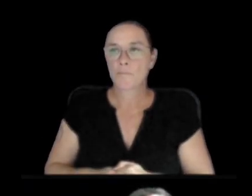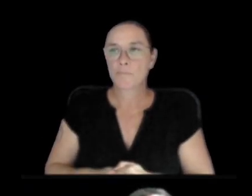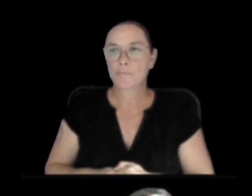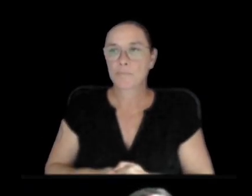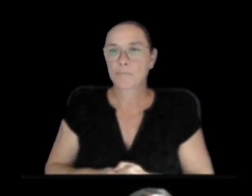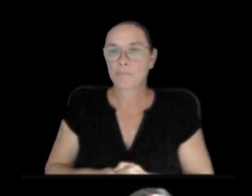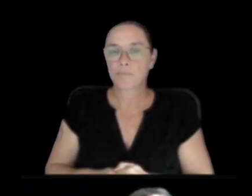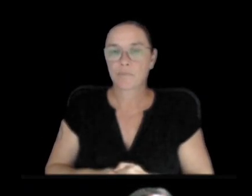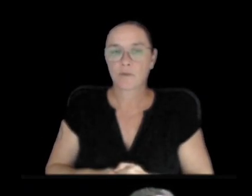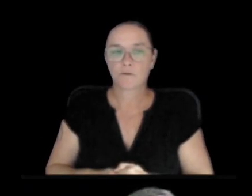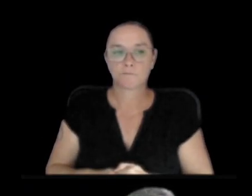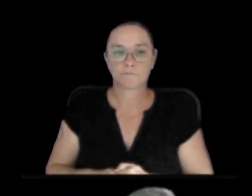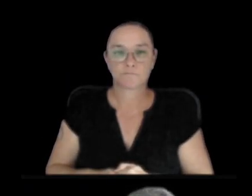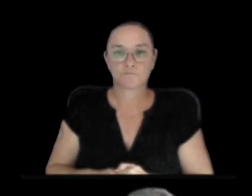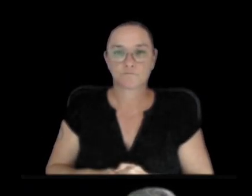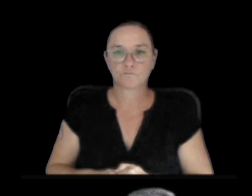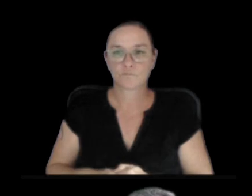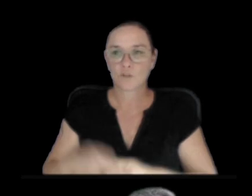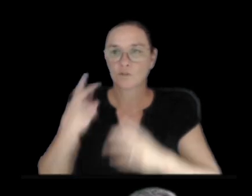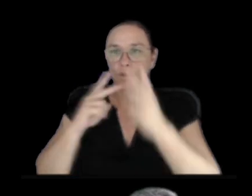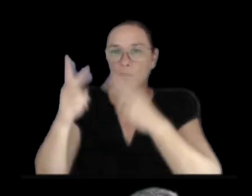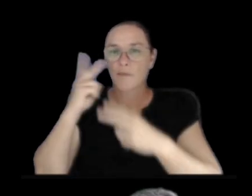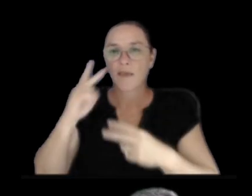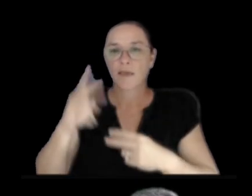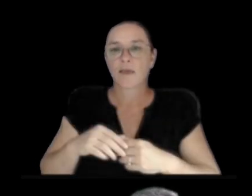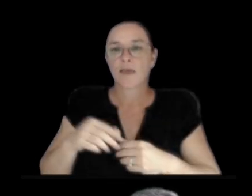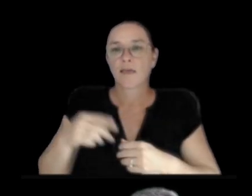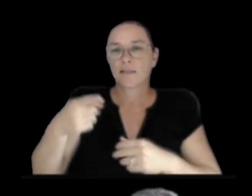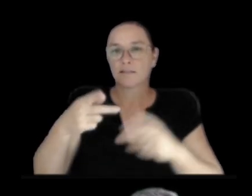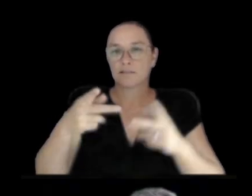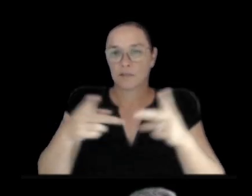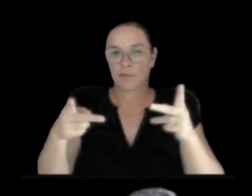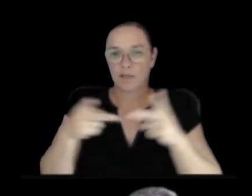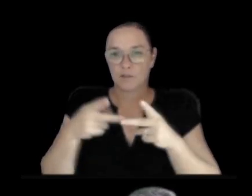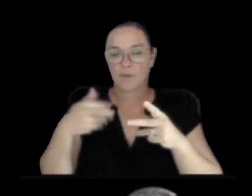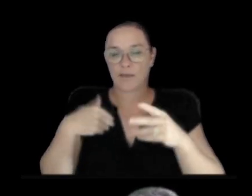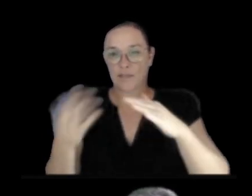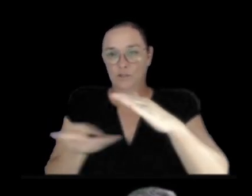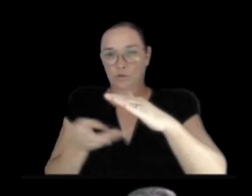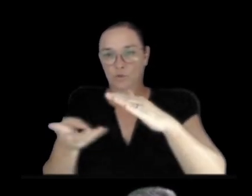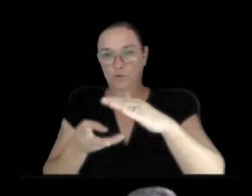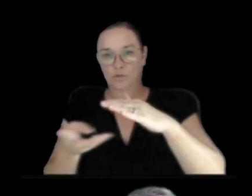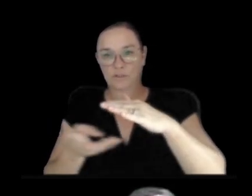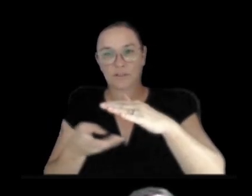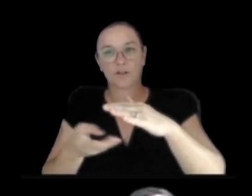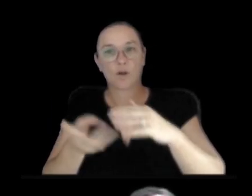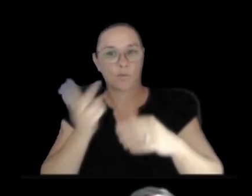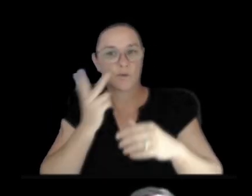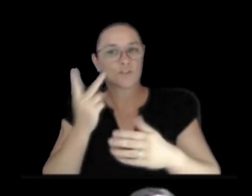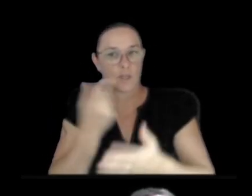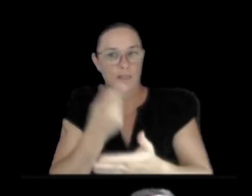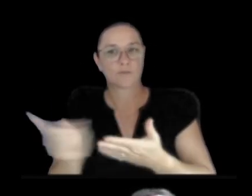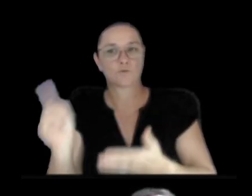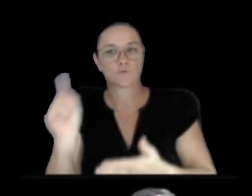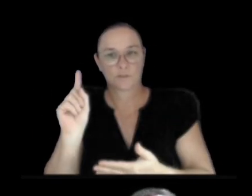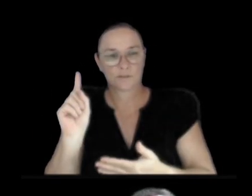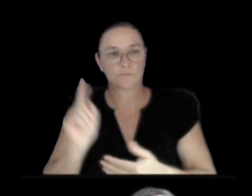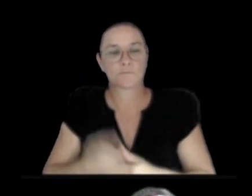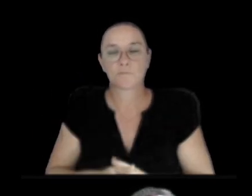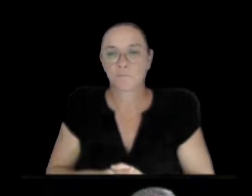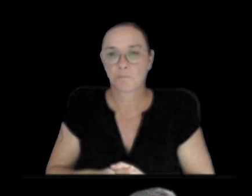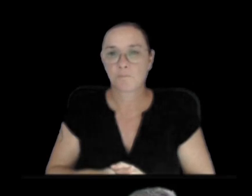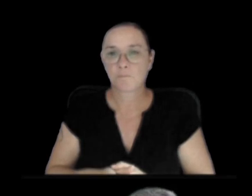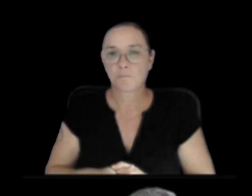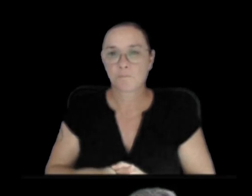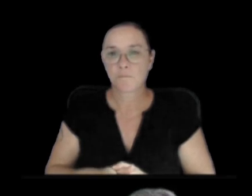So just to recall, here is the location of the intrusion that we saw on a satellite radar last week right through there, and